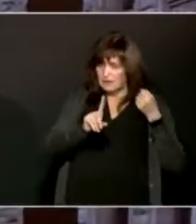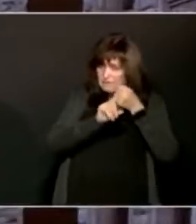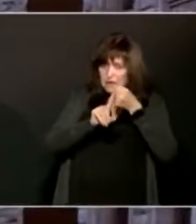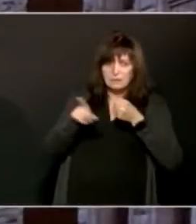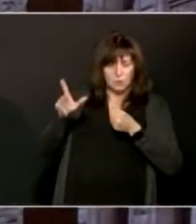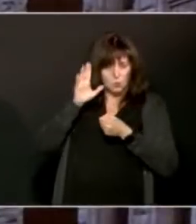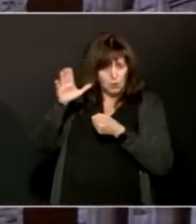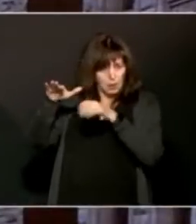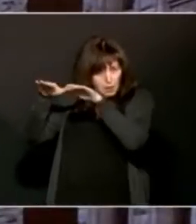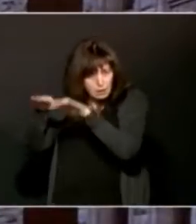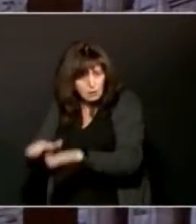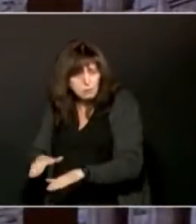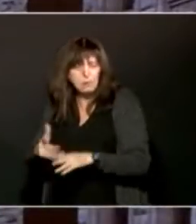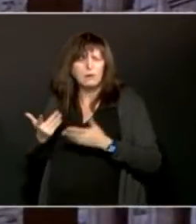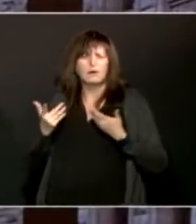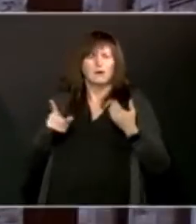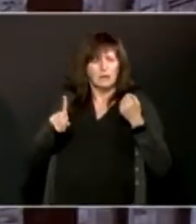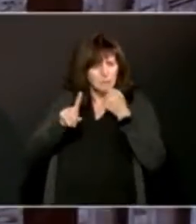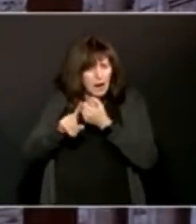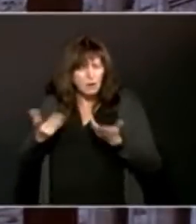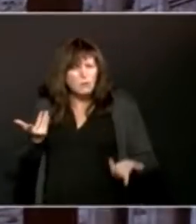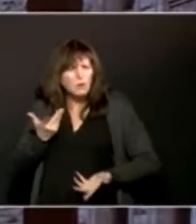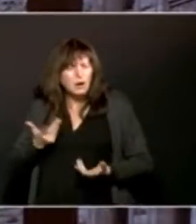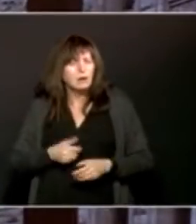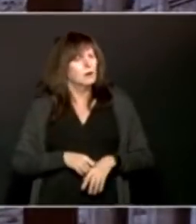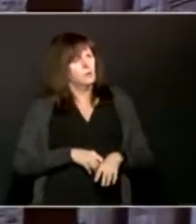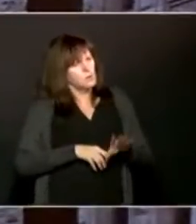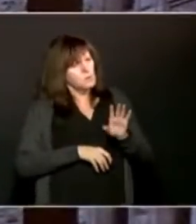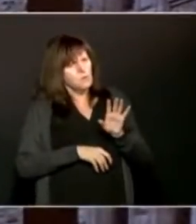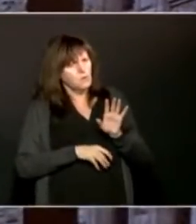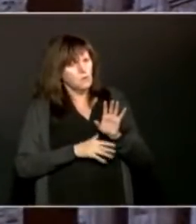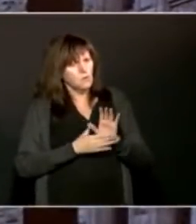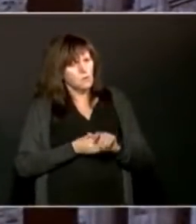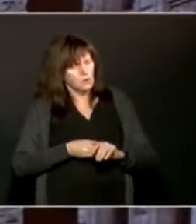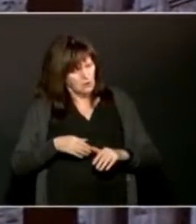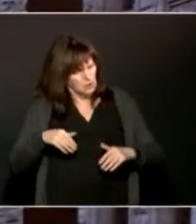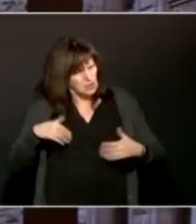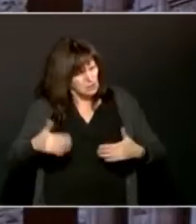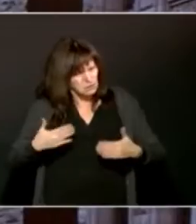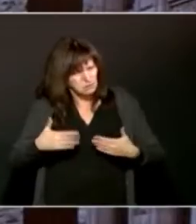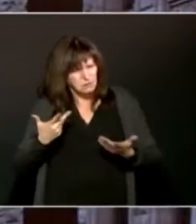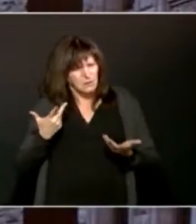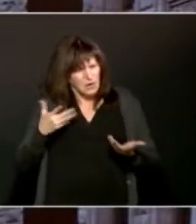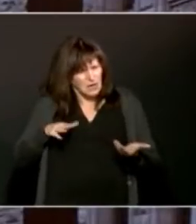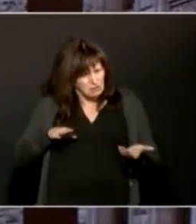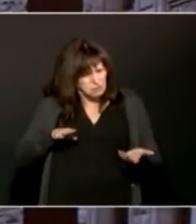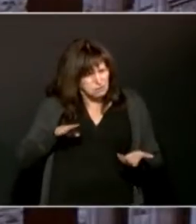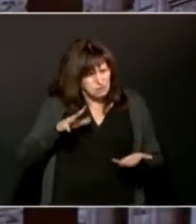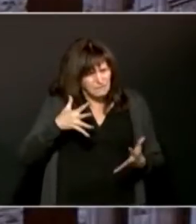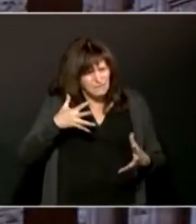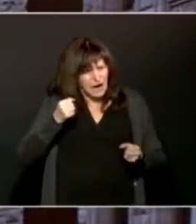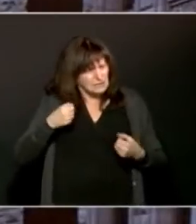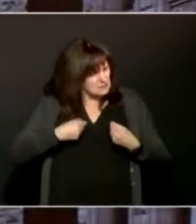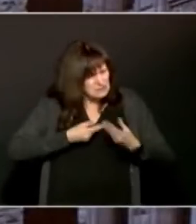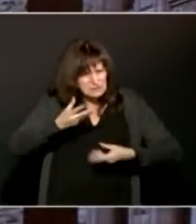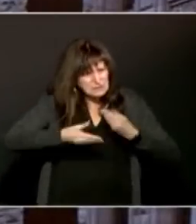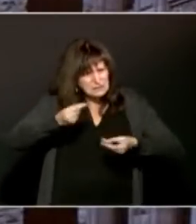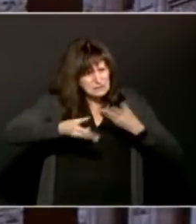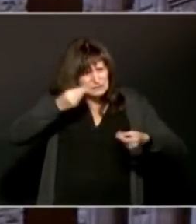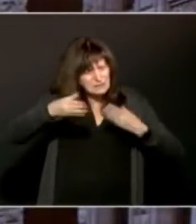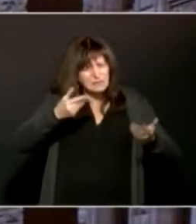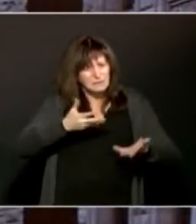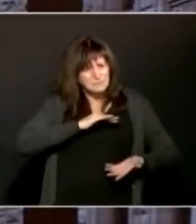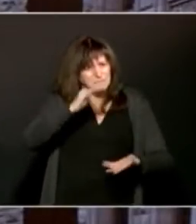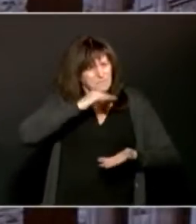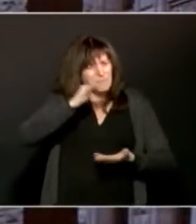No, it won't slow it down. We always like to speed it up and we're trying every way we can to get more vaccine quicker